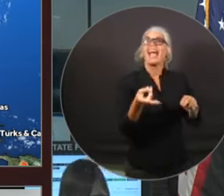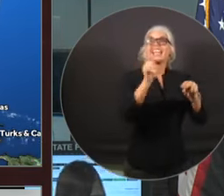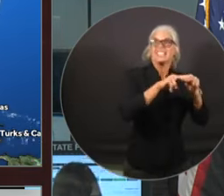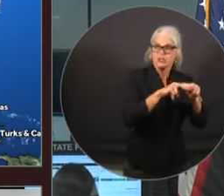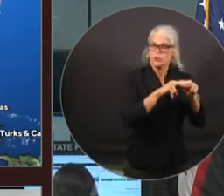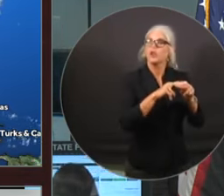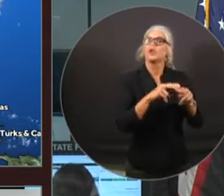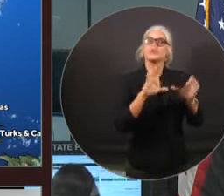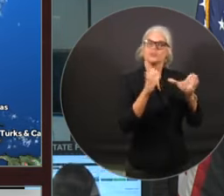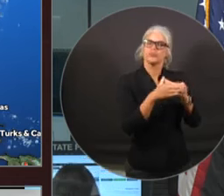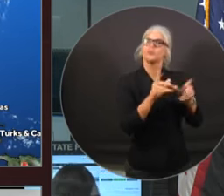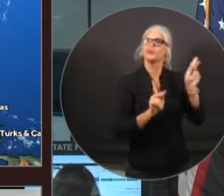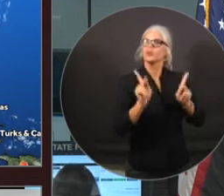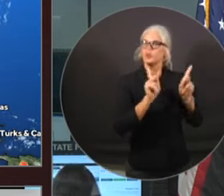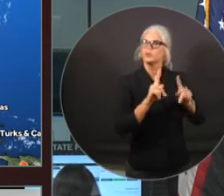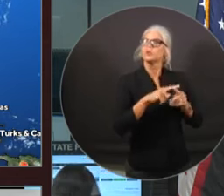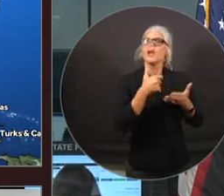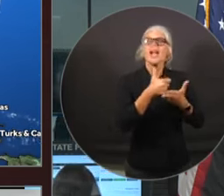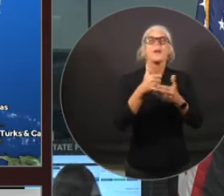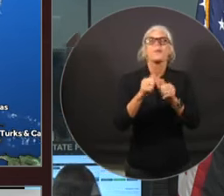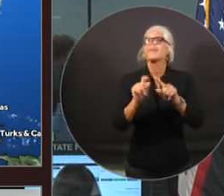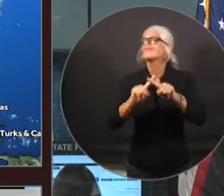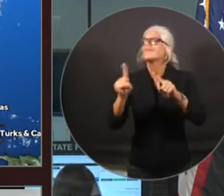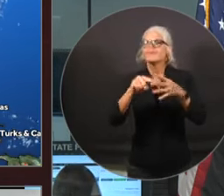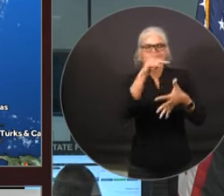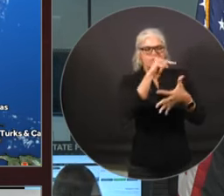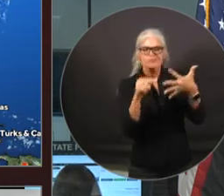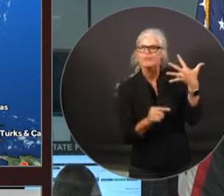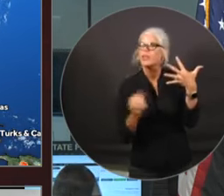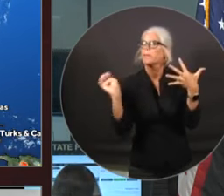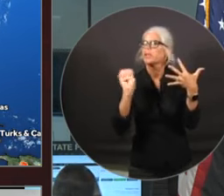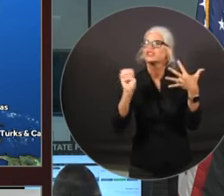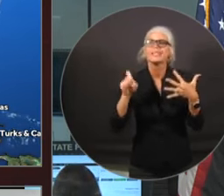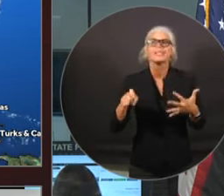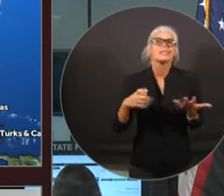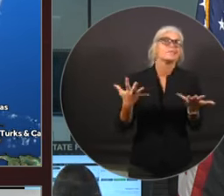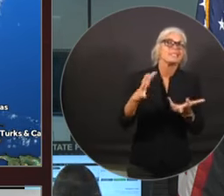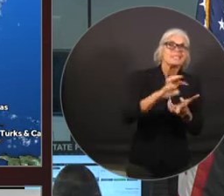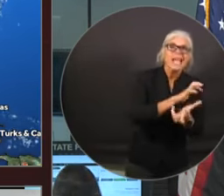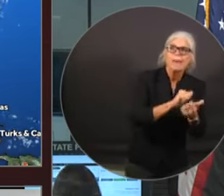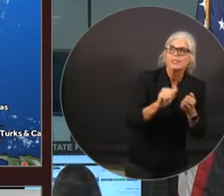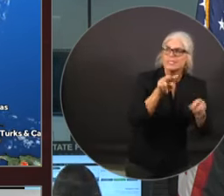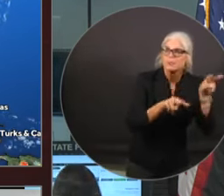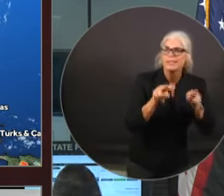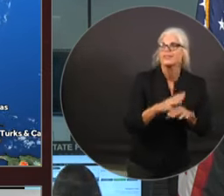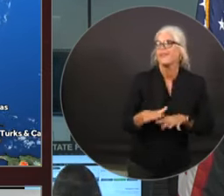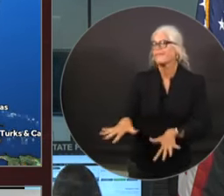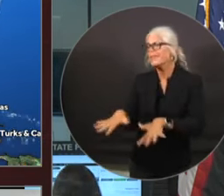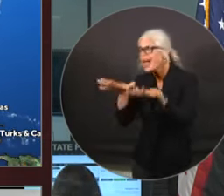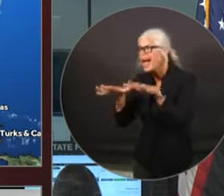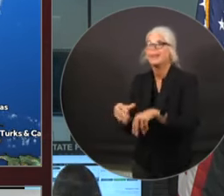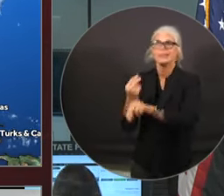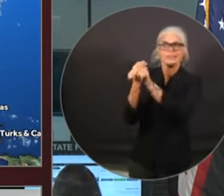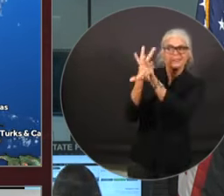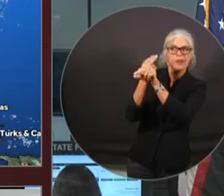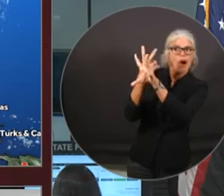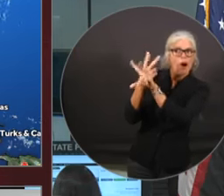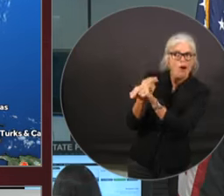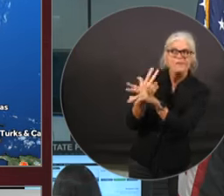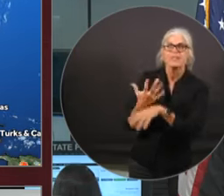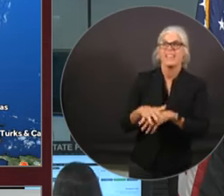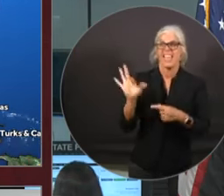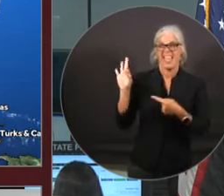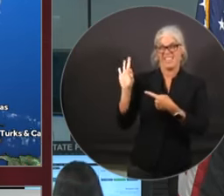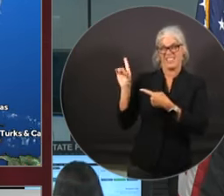emergency response efforts including damage assessments, flooding and traffic signal restoration. FDOT has been